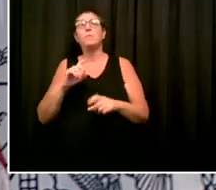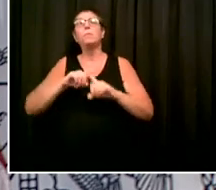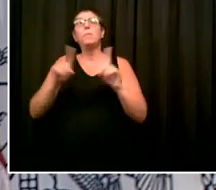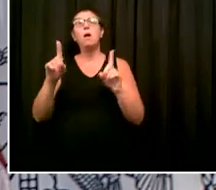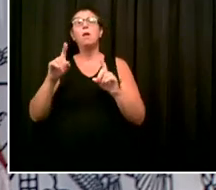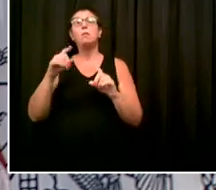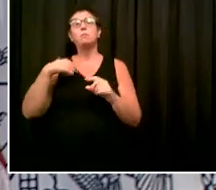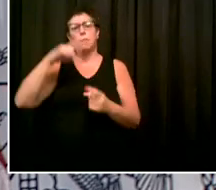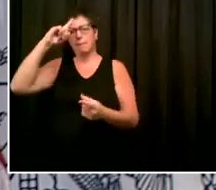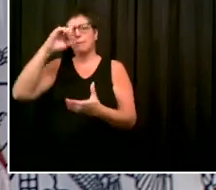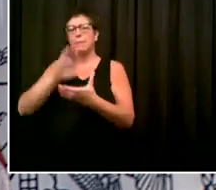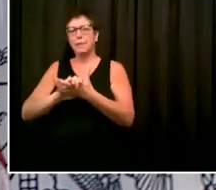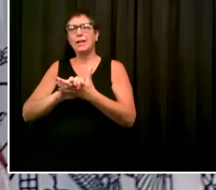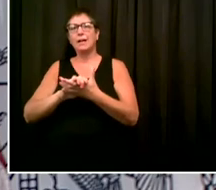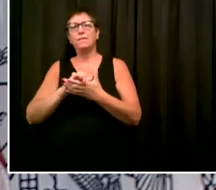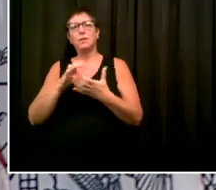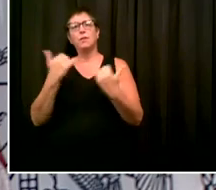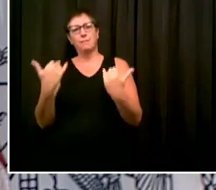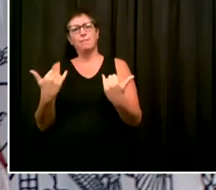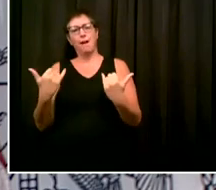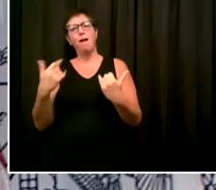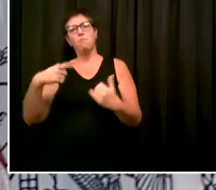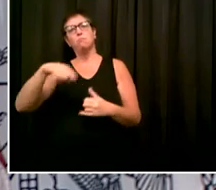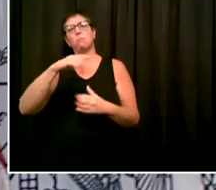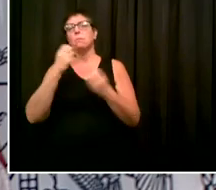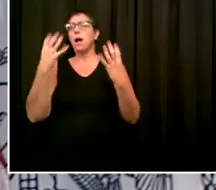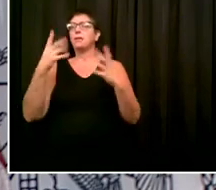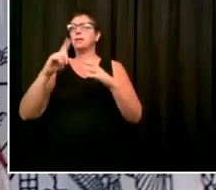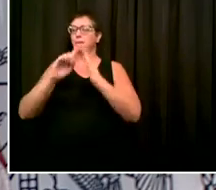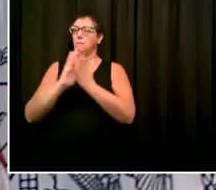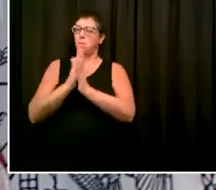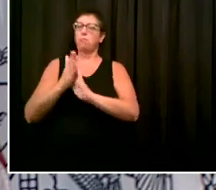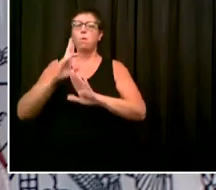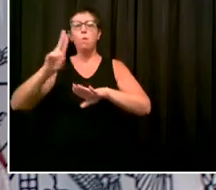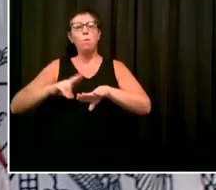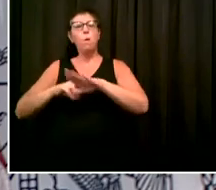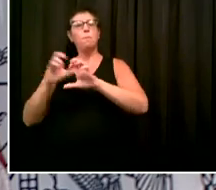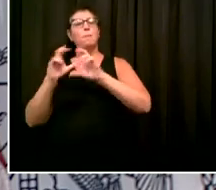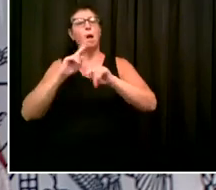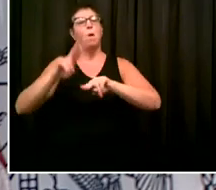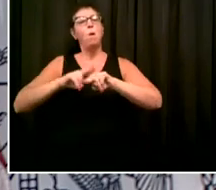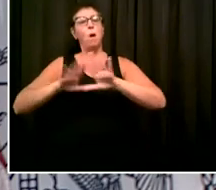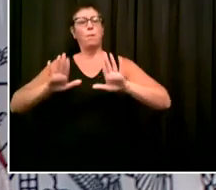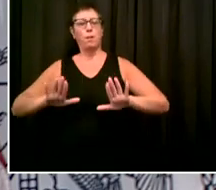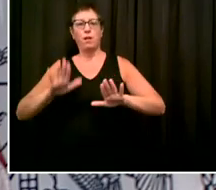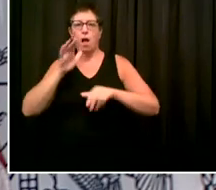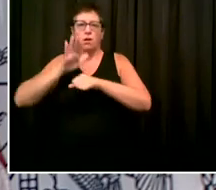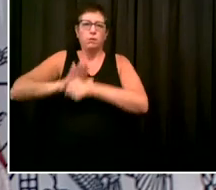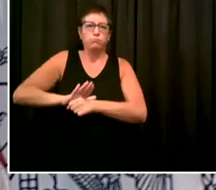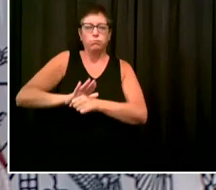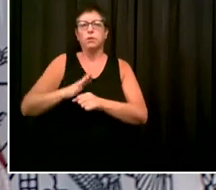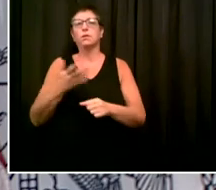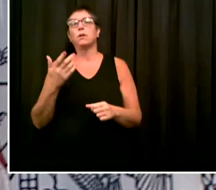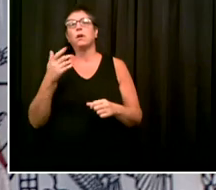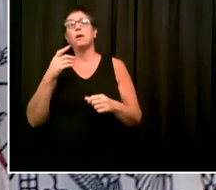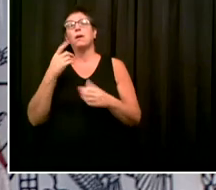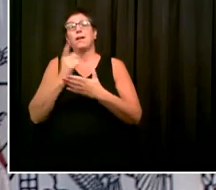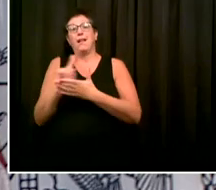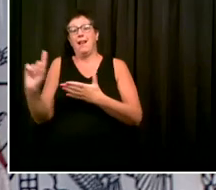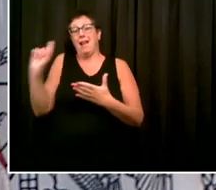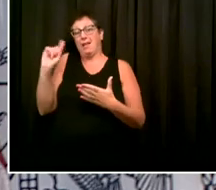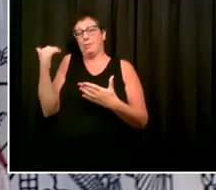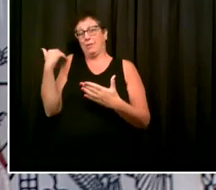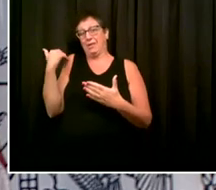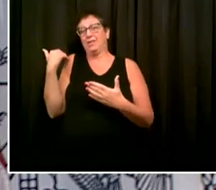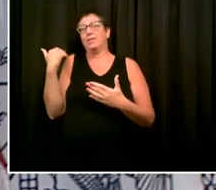pendulum swing back because I've talked about last week, we have a very clear increase in the number of